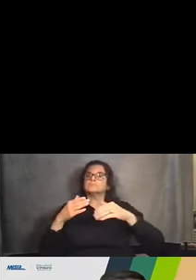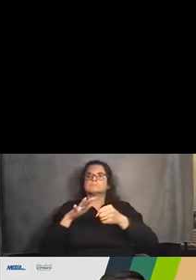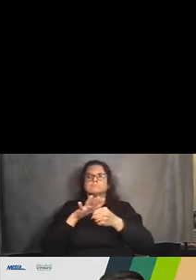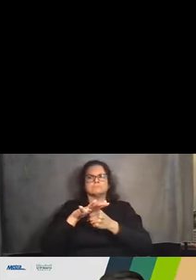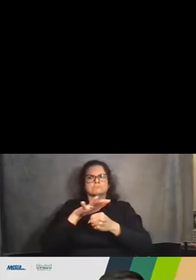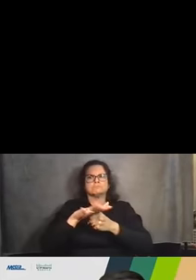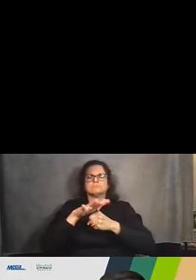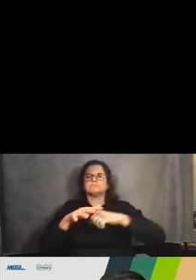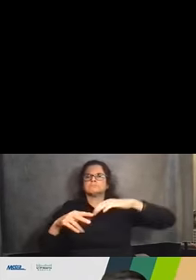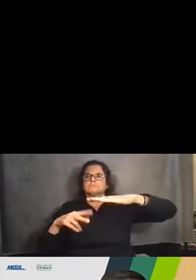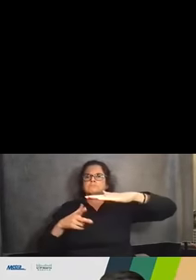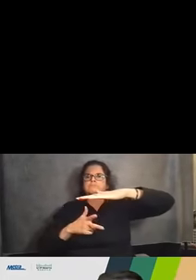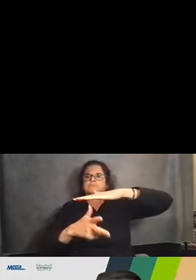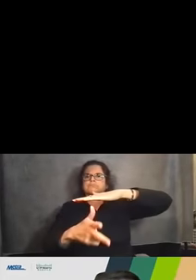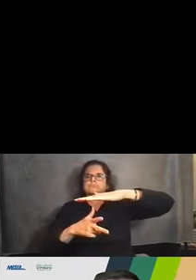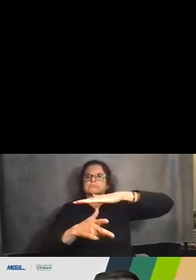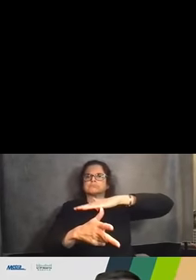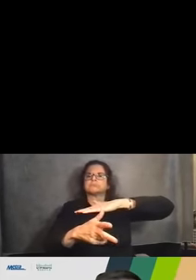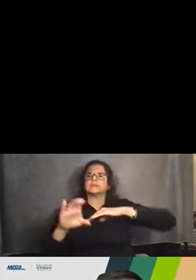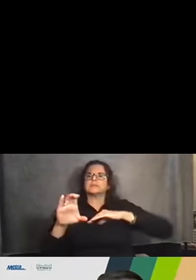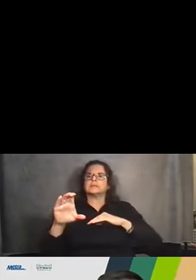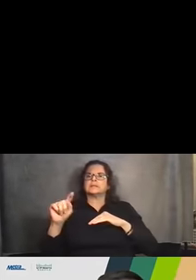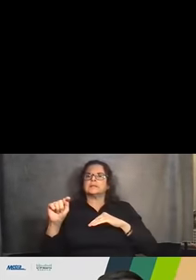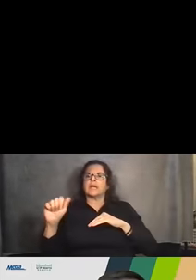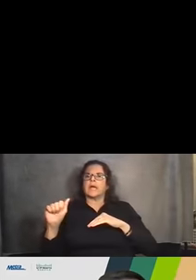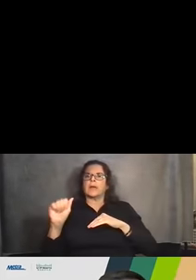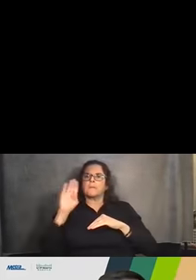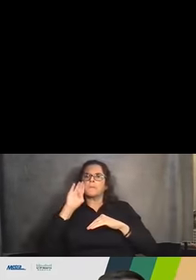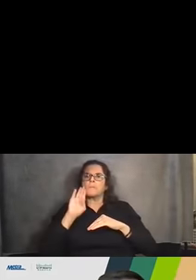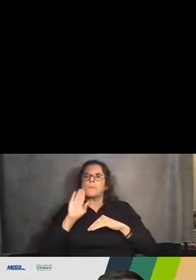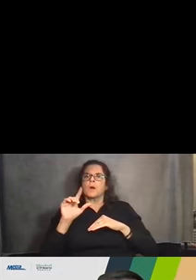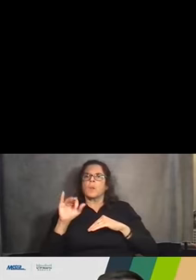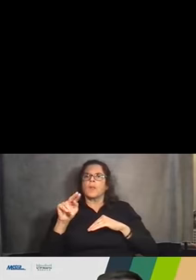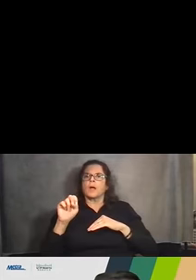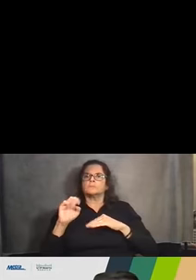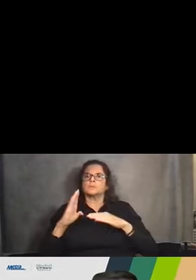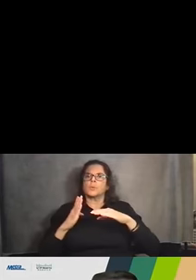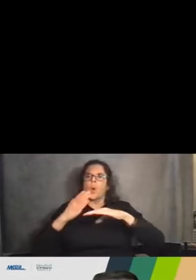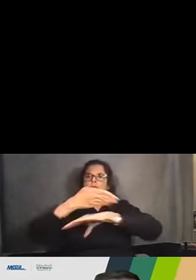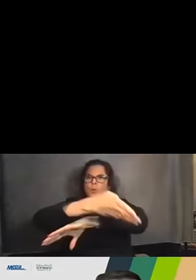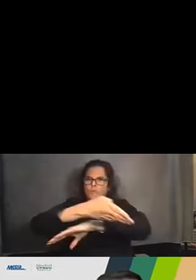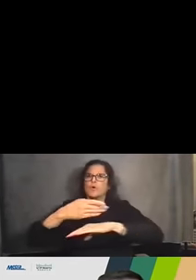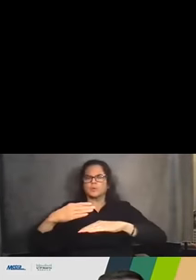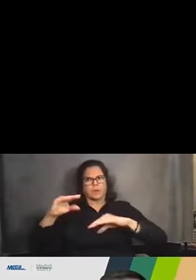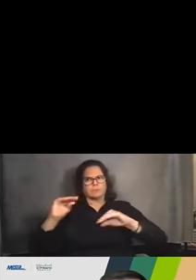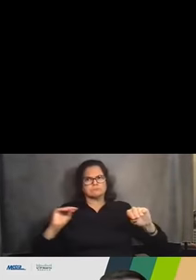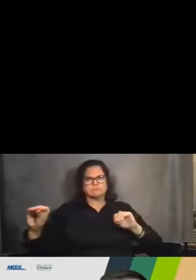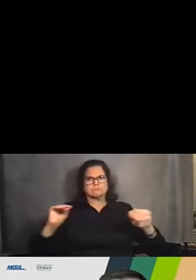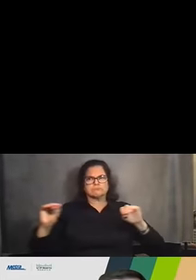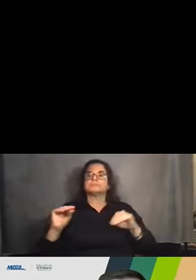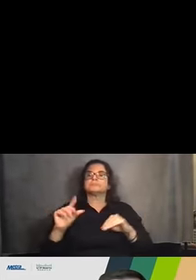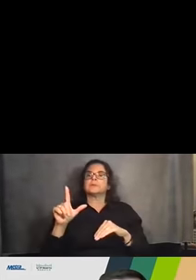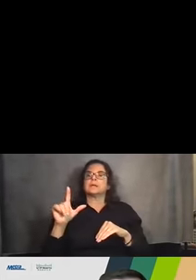the CTA Brown Line bridge, which crosses over in that area. The Lincoln and Addison street bridge will be